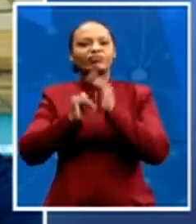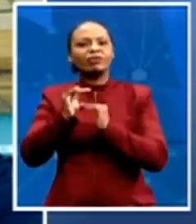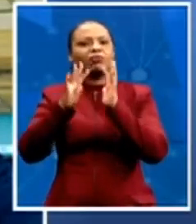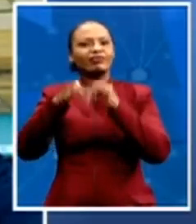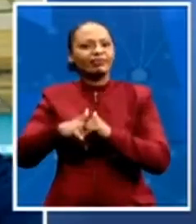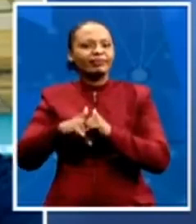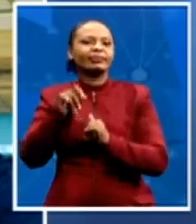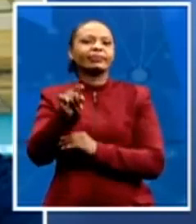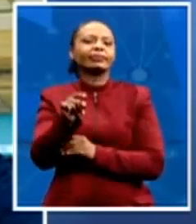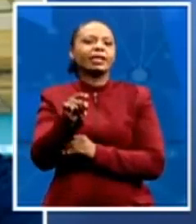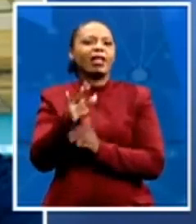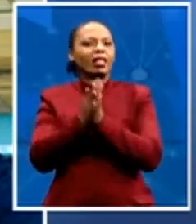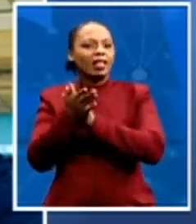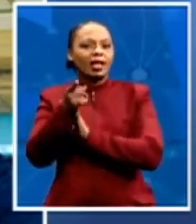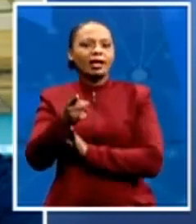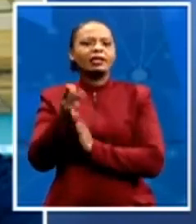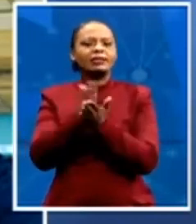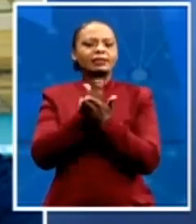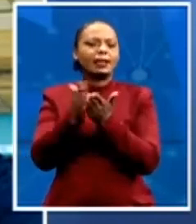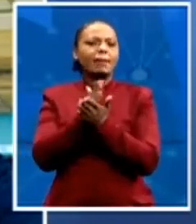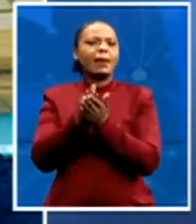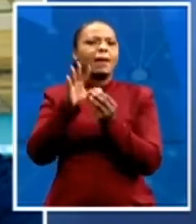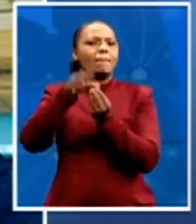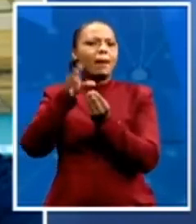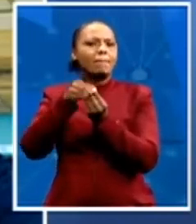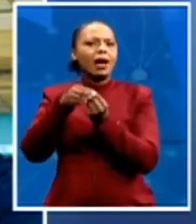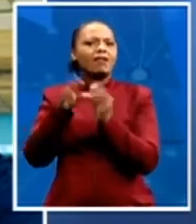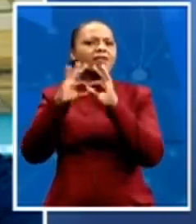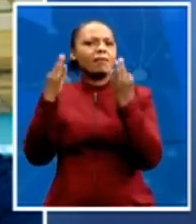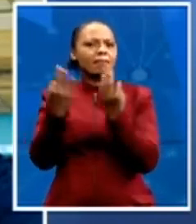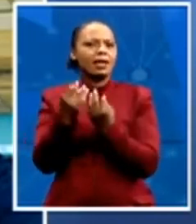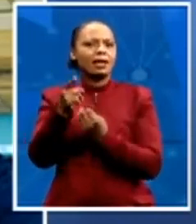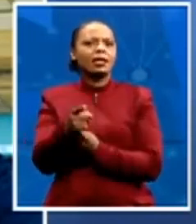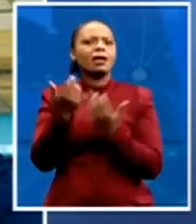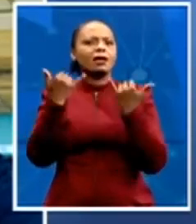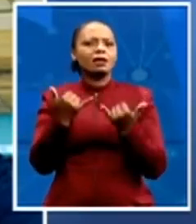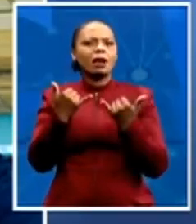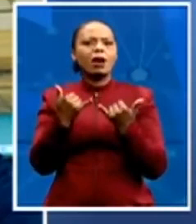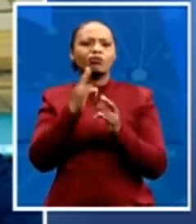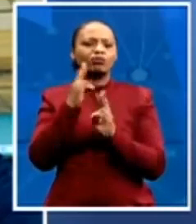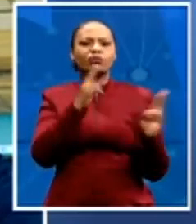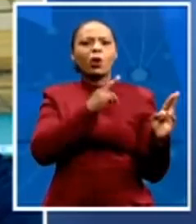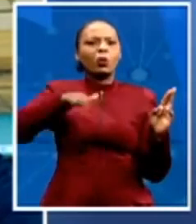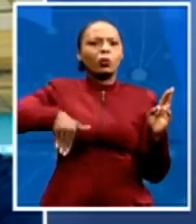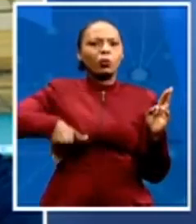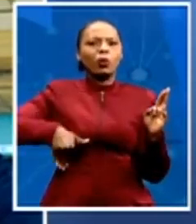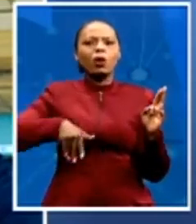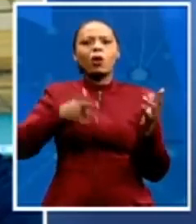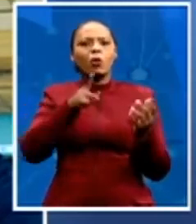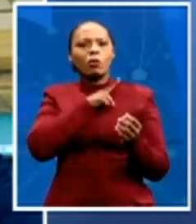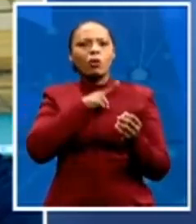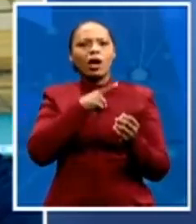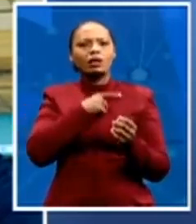family members are still aggrieved because they couldn't get closure and